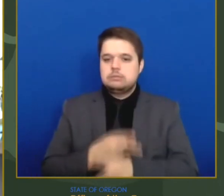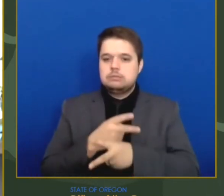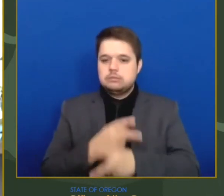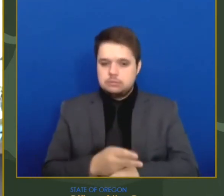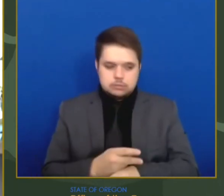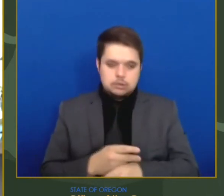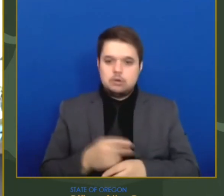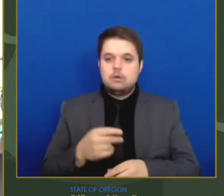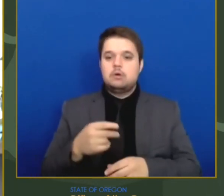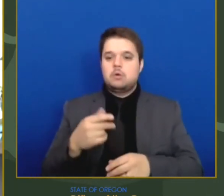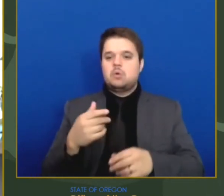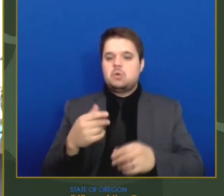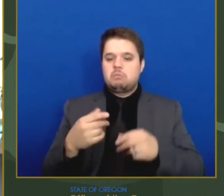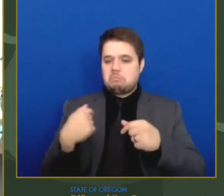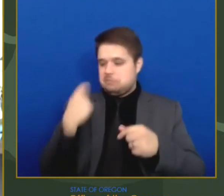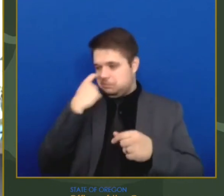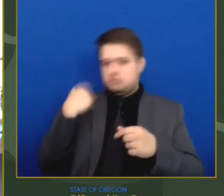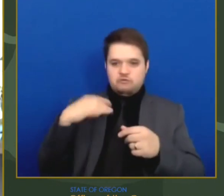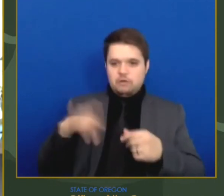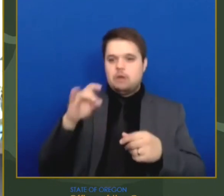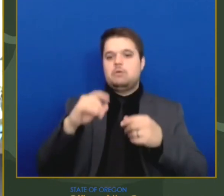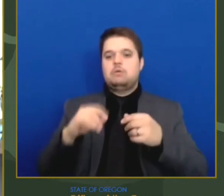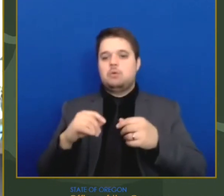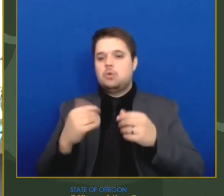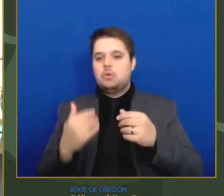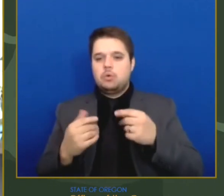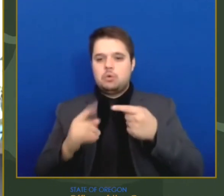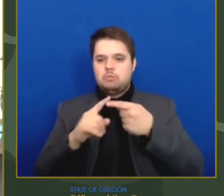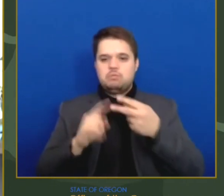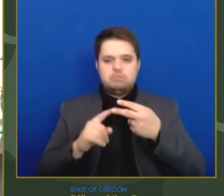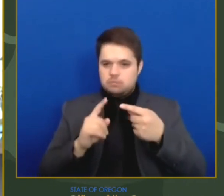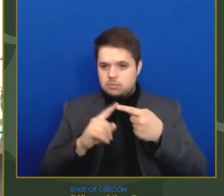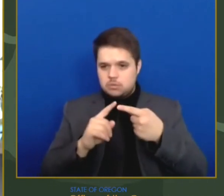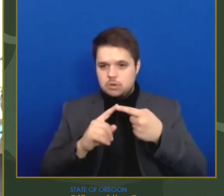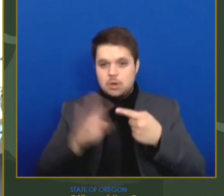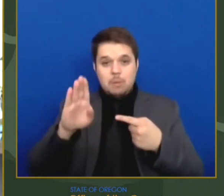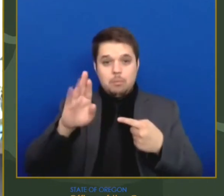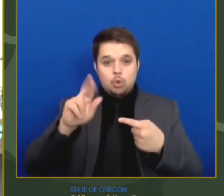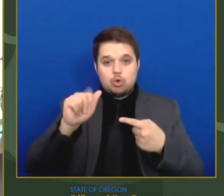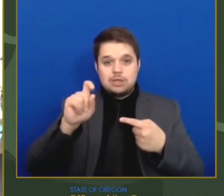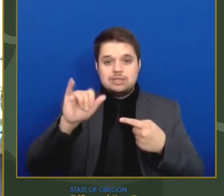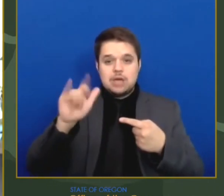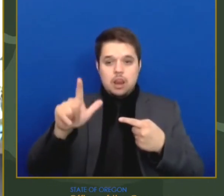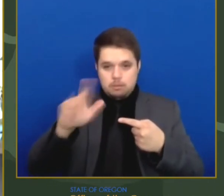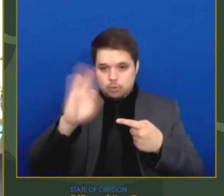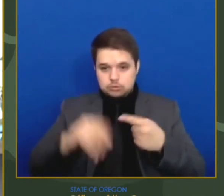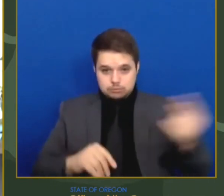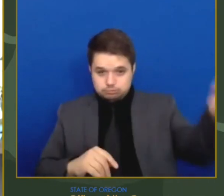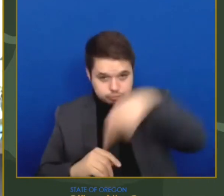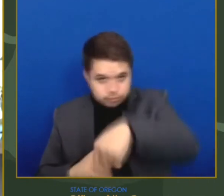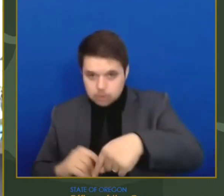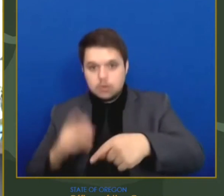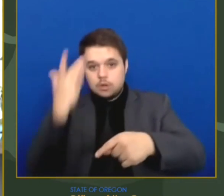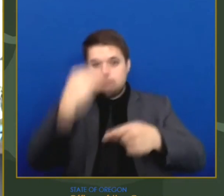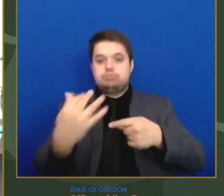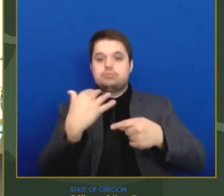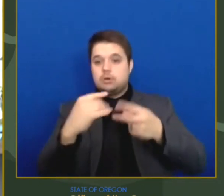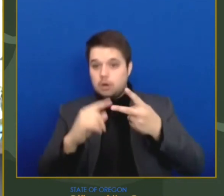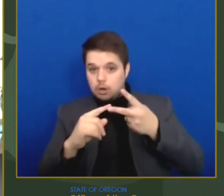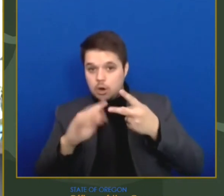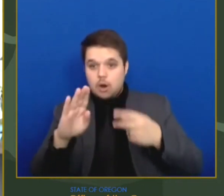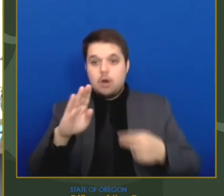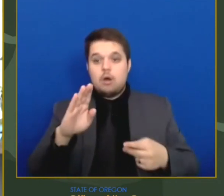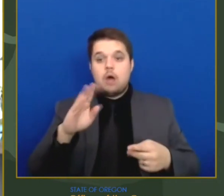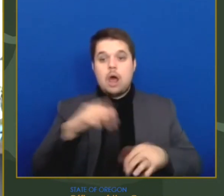Brazil and California, were found from COVID-19 test samples taken in Douglas and Lane counties.